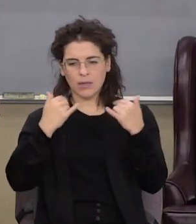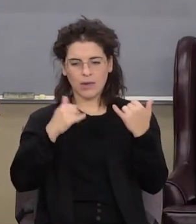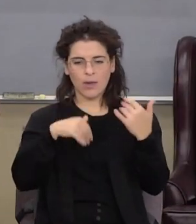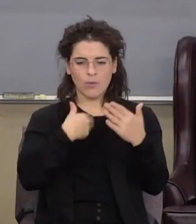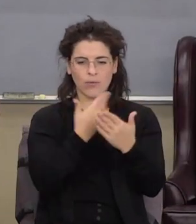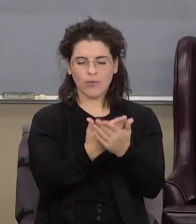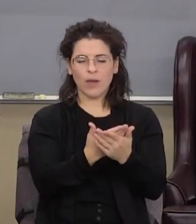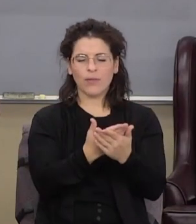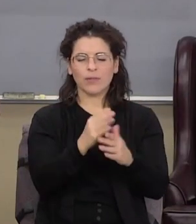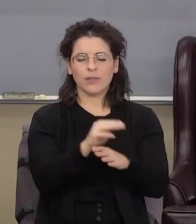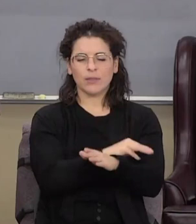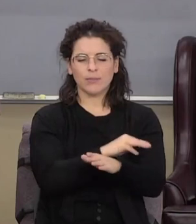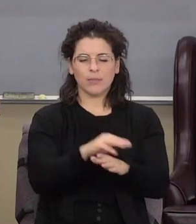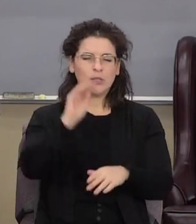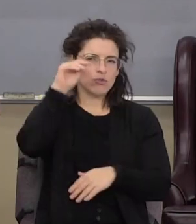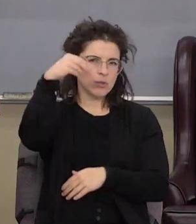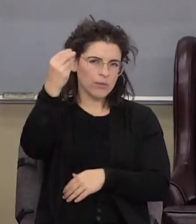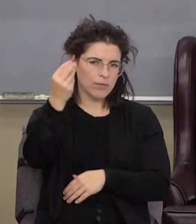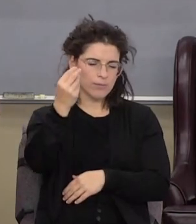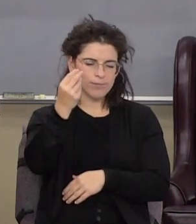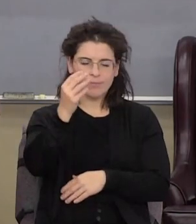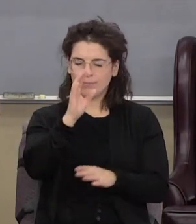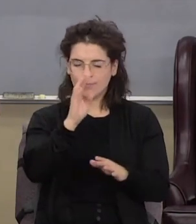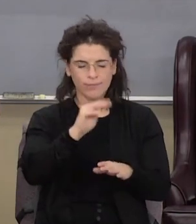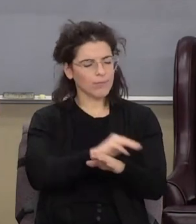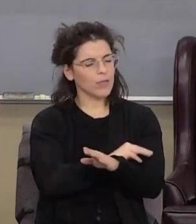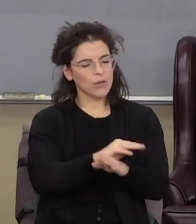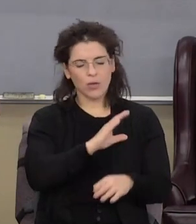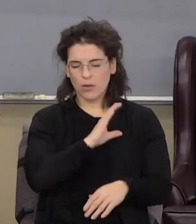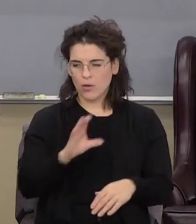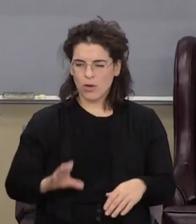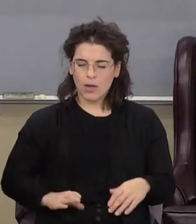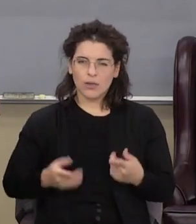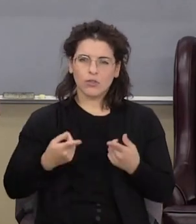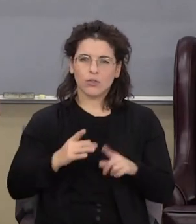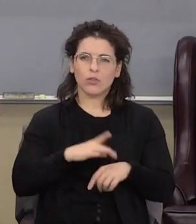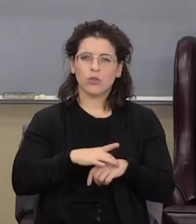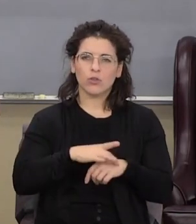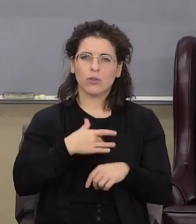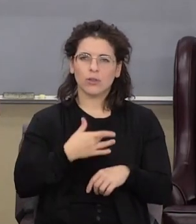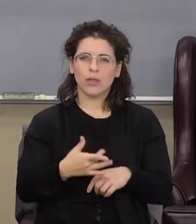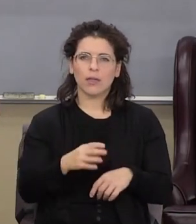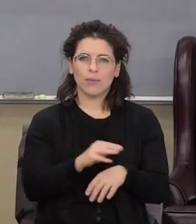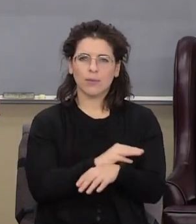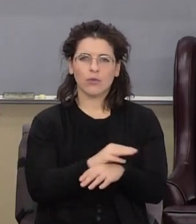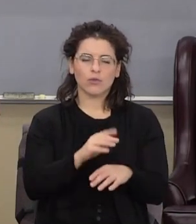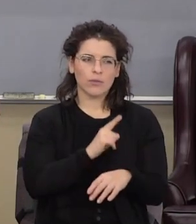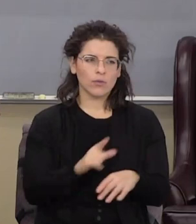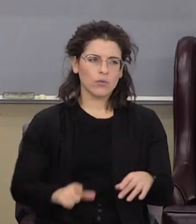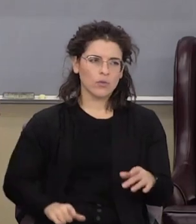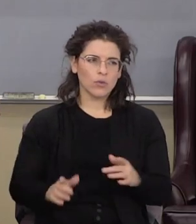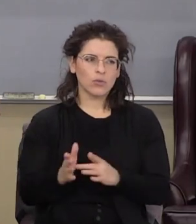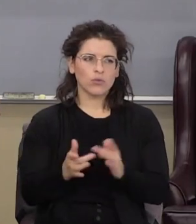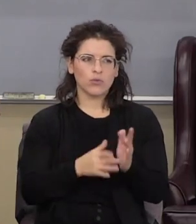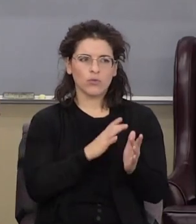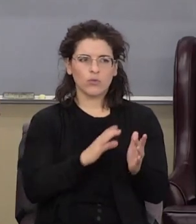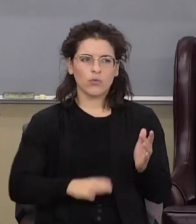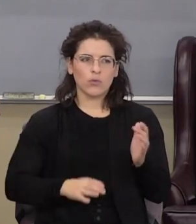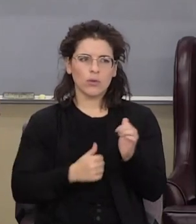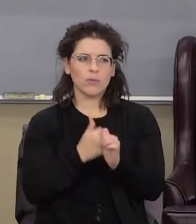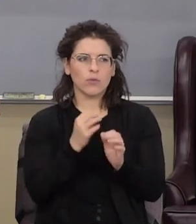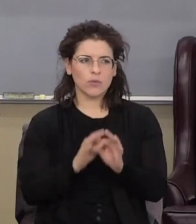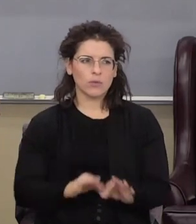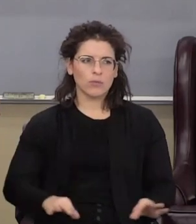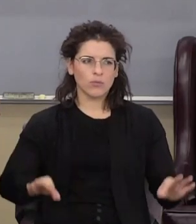here in his earthly ministry. And the Lord Jesus Christ is the most important person